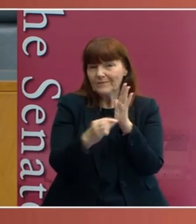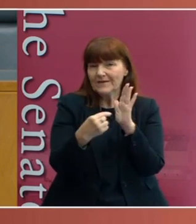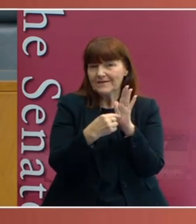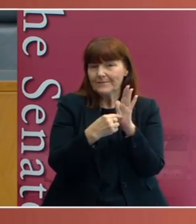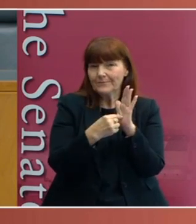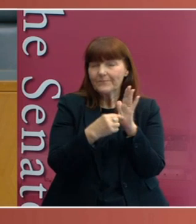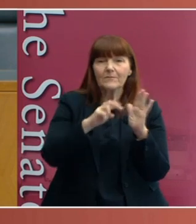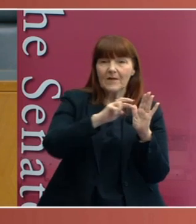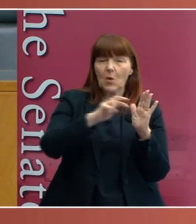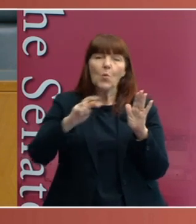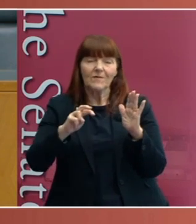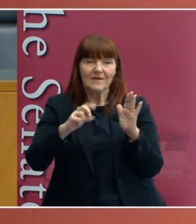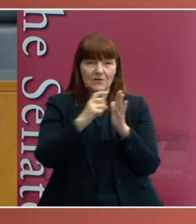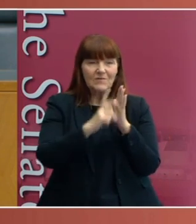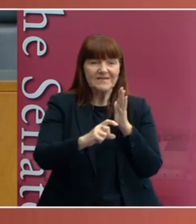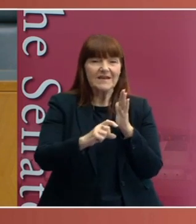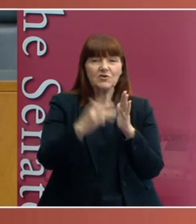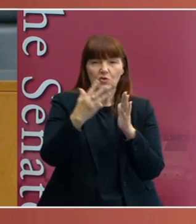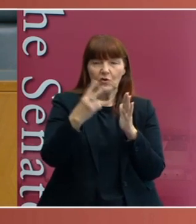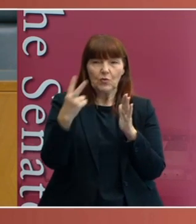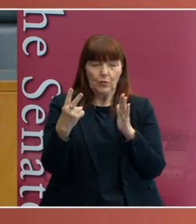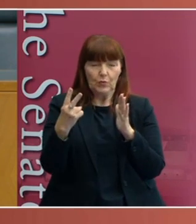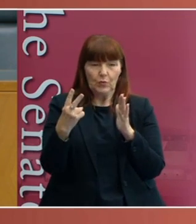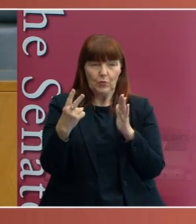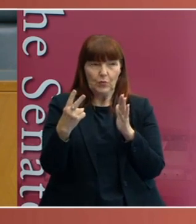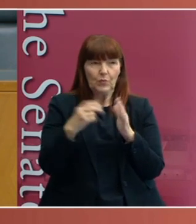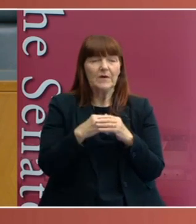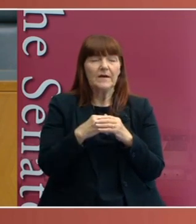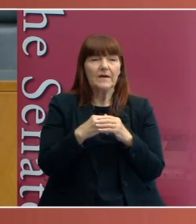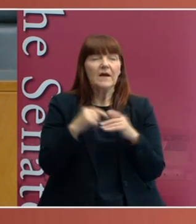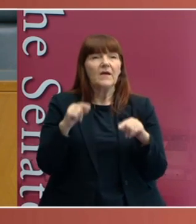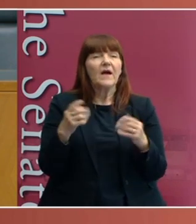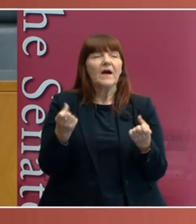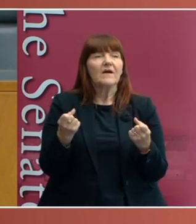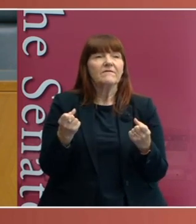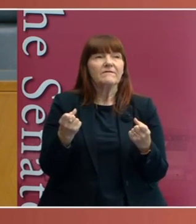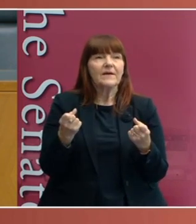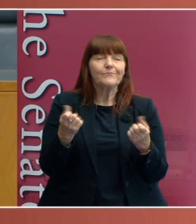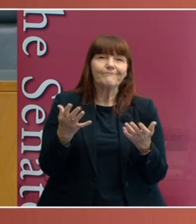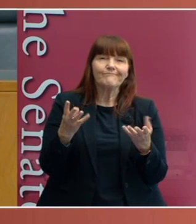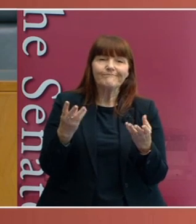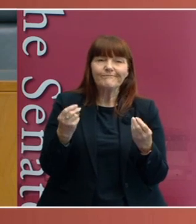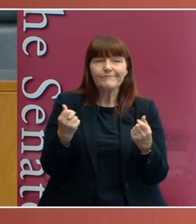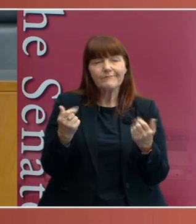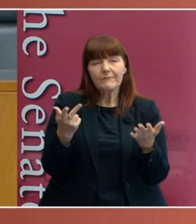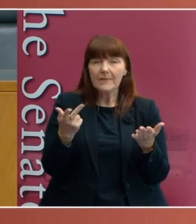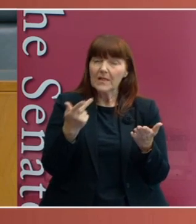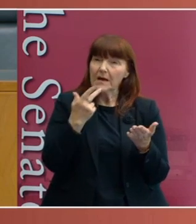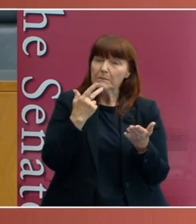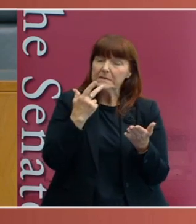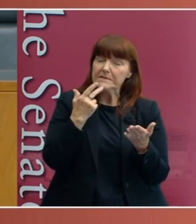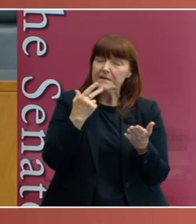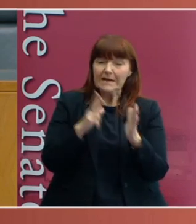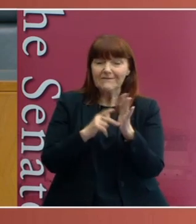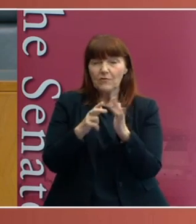equivalent of Section 92. So there is a sort of a pretend version of Section